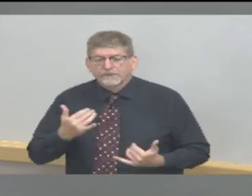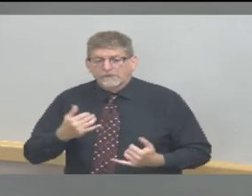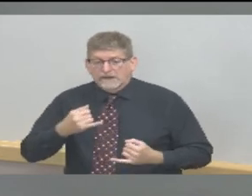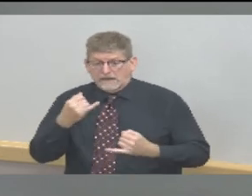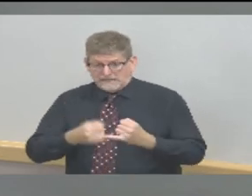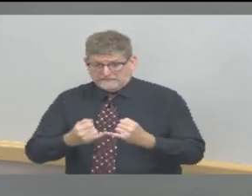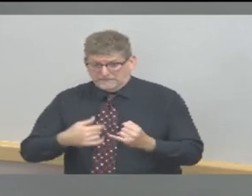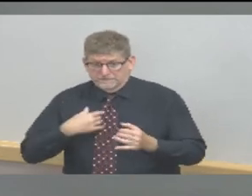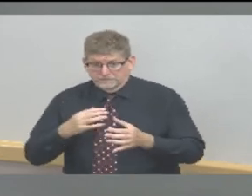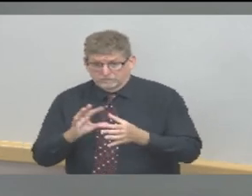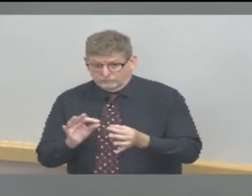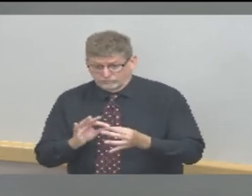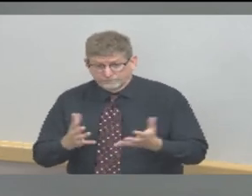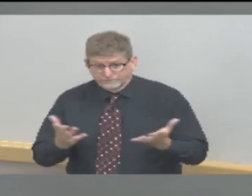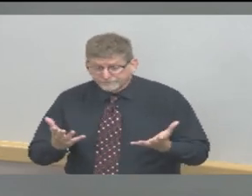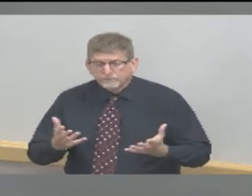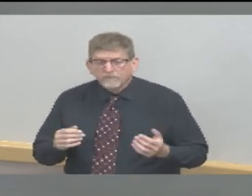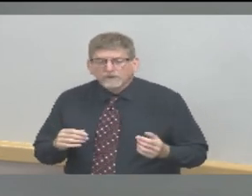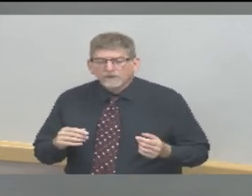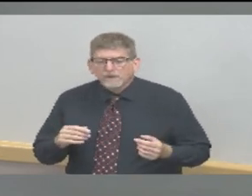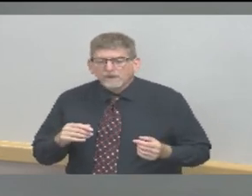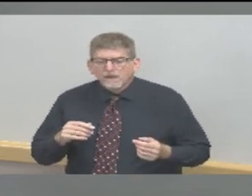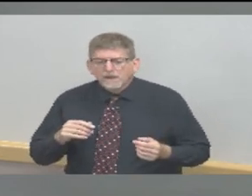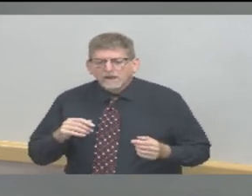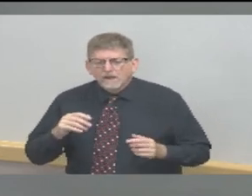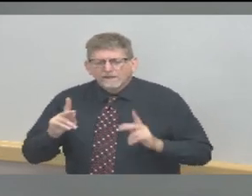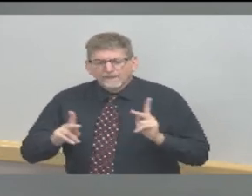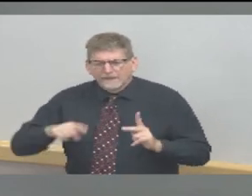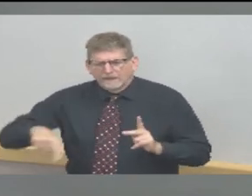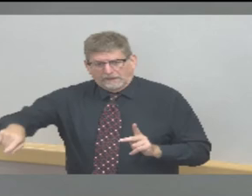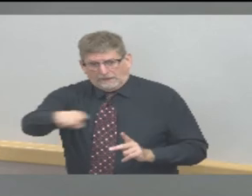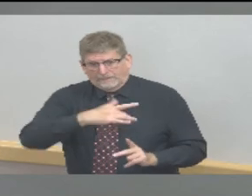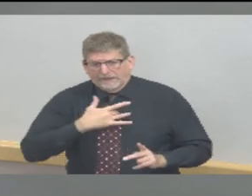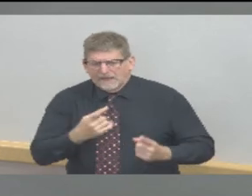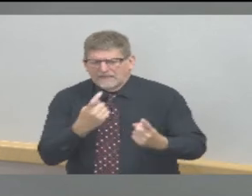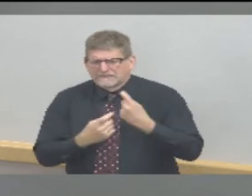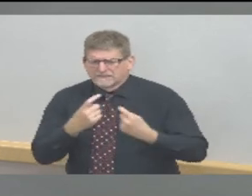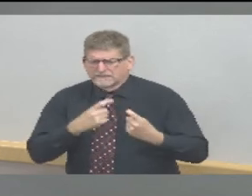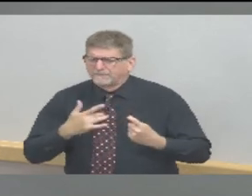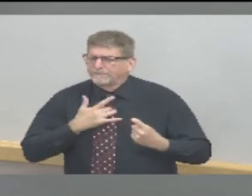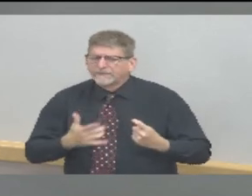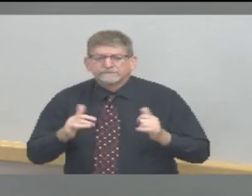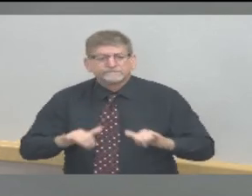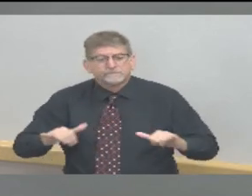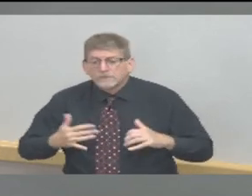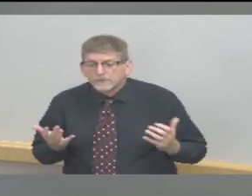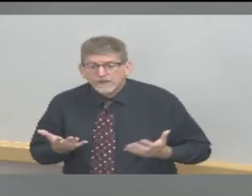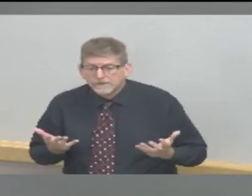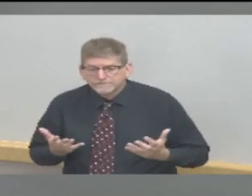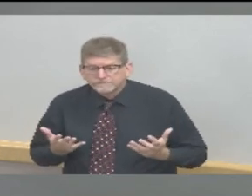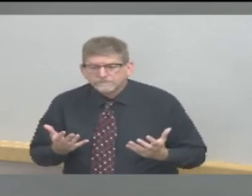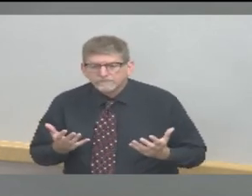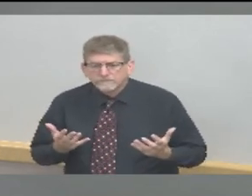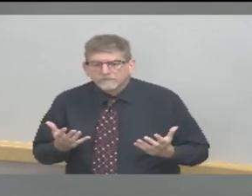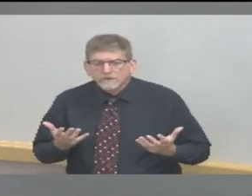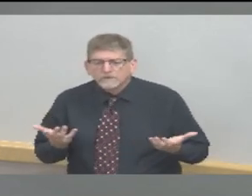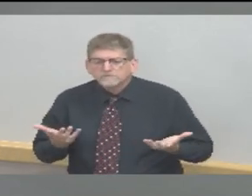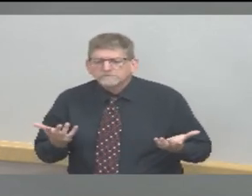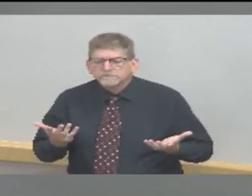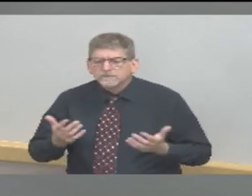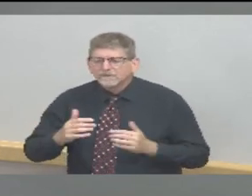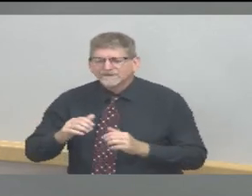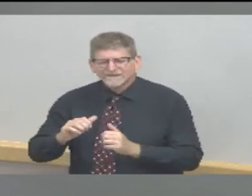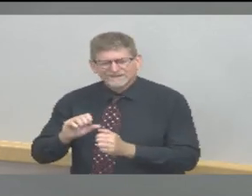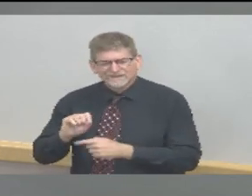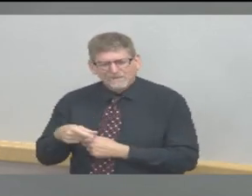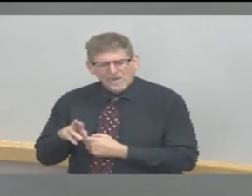topic that we've received a lot of questions about at the health department and that is recreational sports leagues the governor's back on track